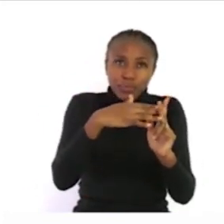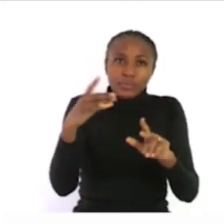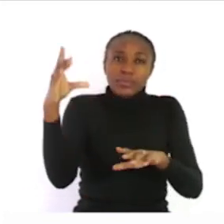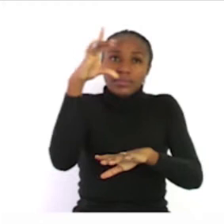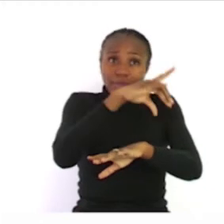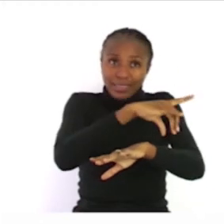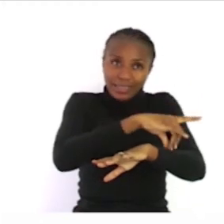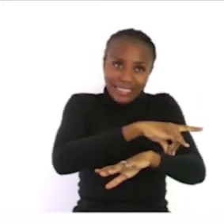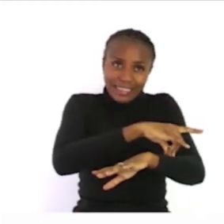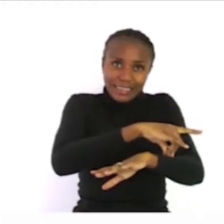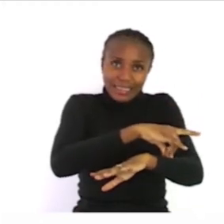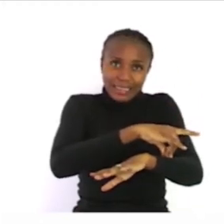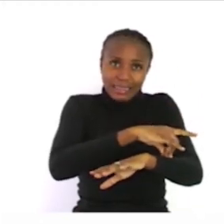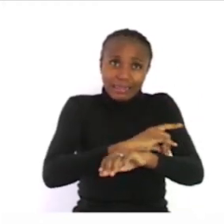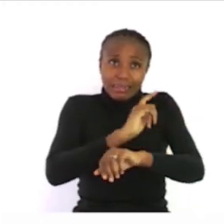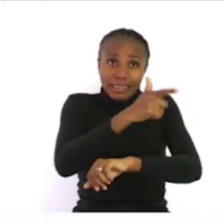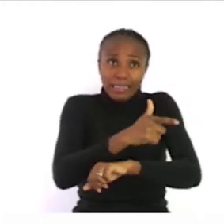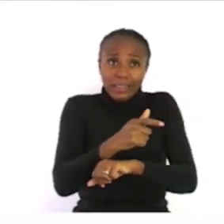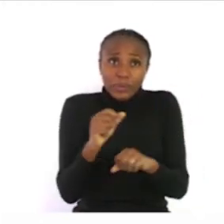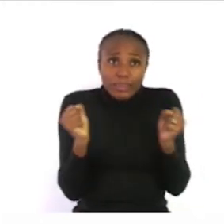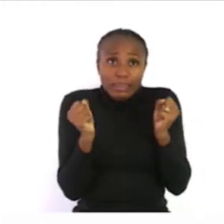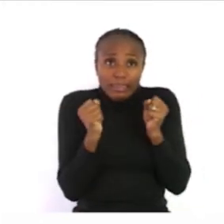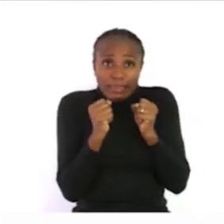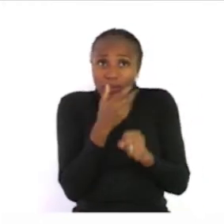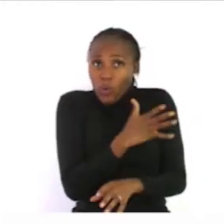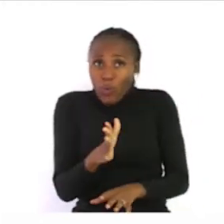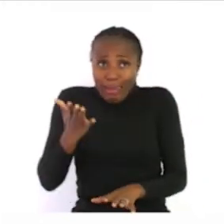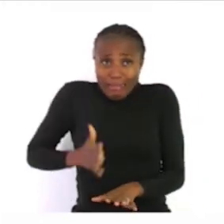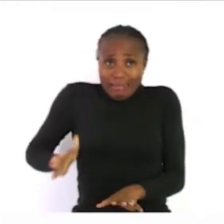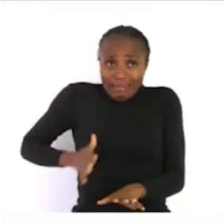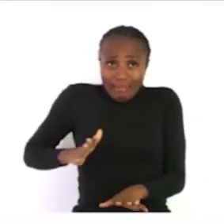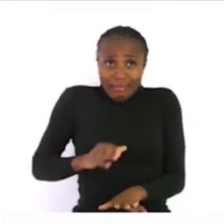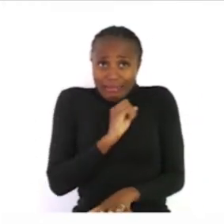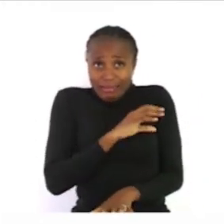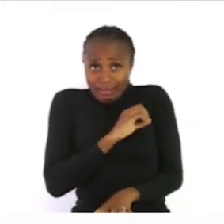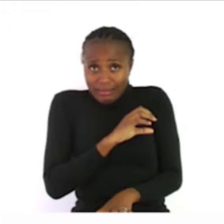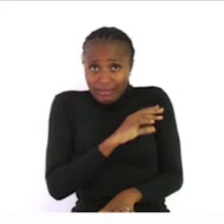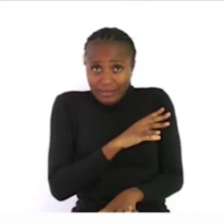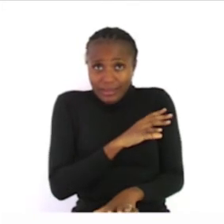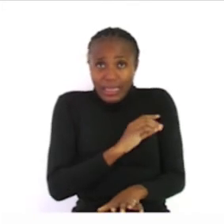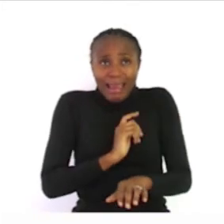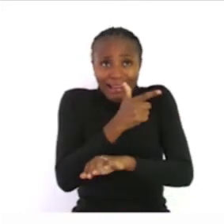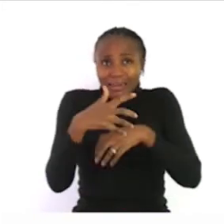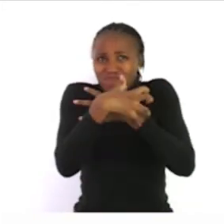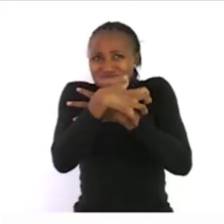you will have a fear of water and you will also be a violent person